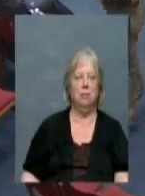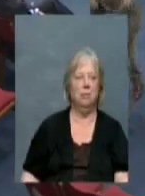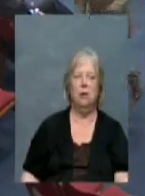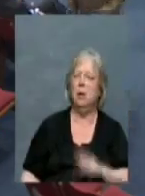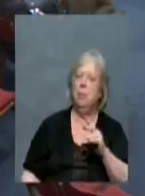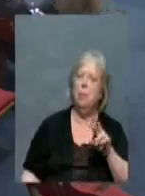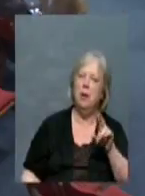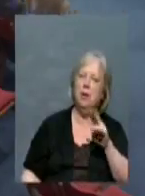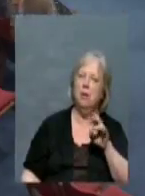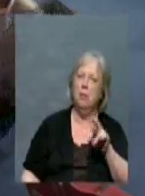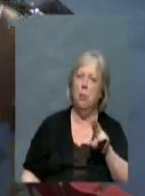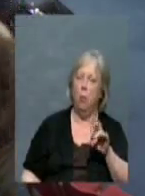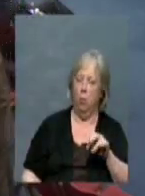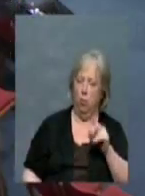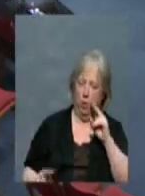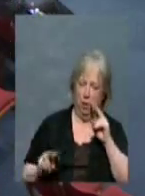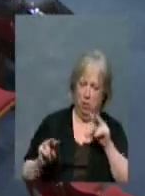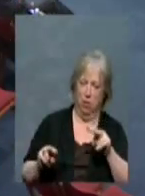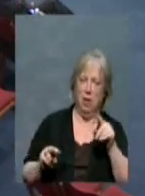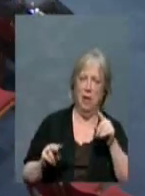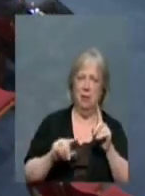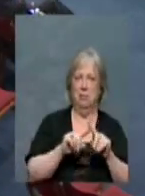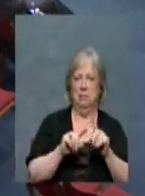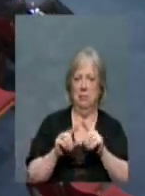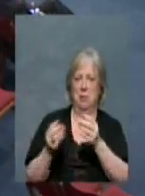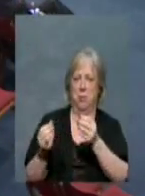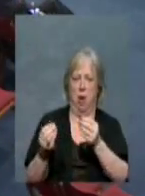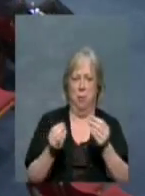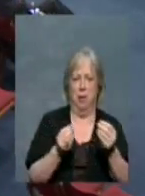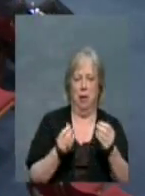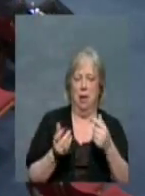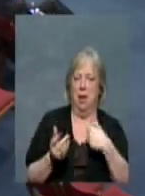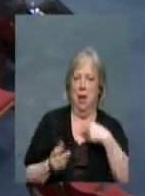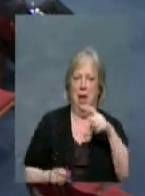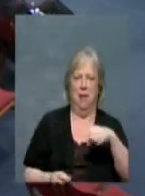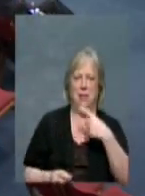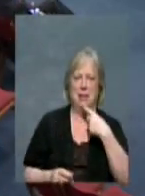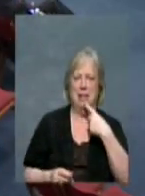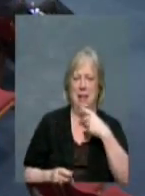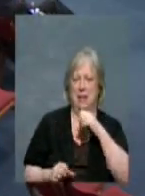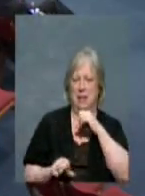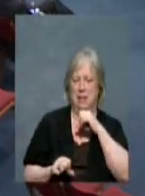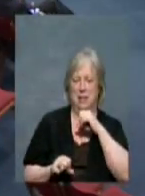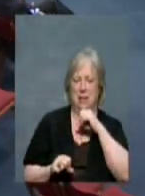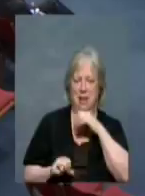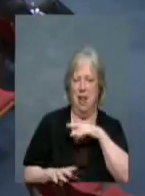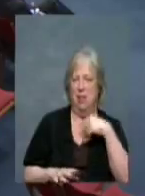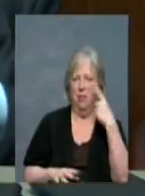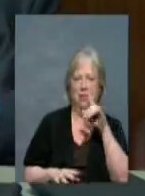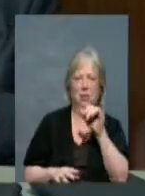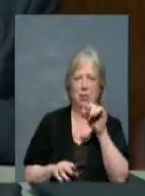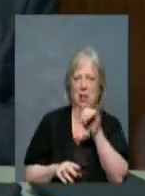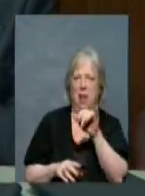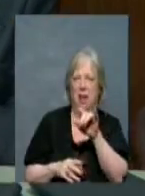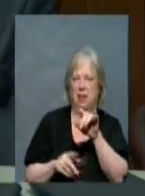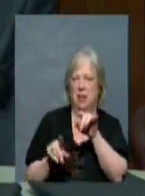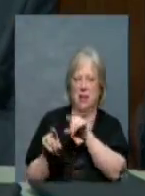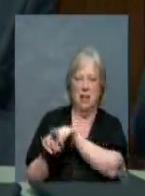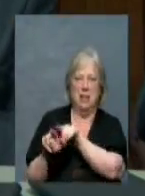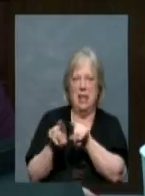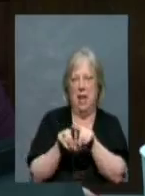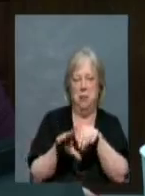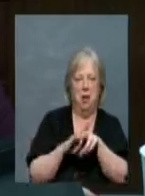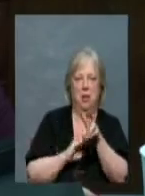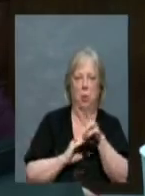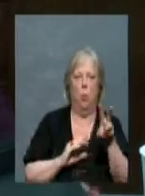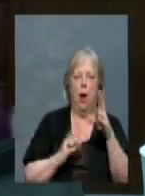Mr. Moore, when we look at these properties, I have to say there is nothing that looks like this in the West. Why do we have to